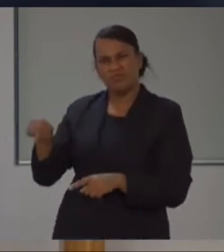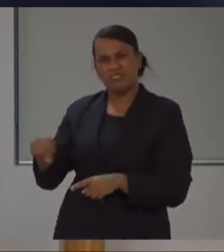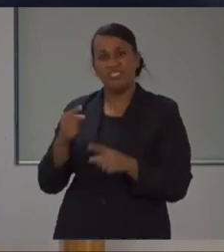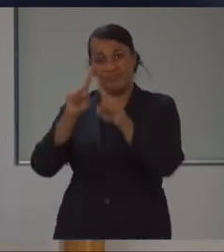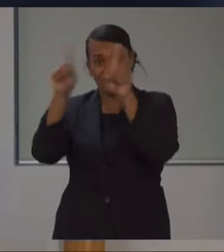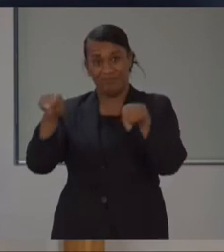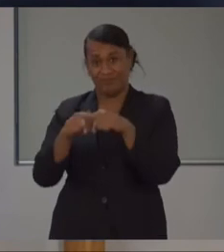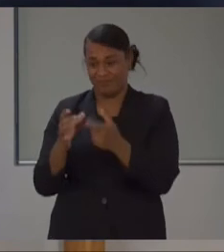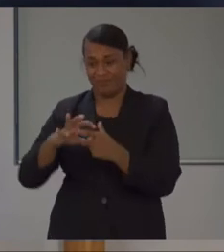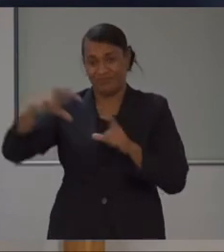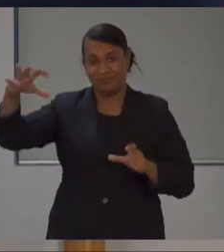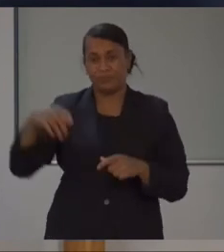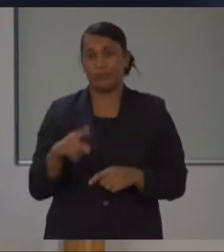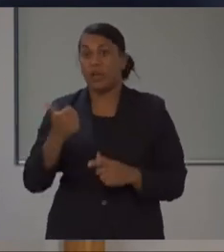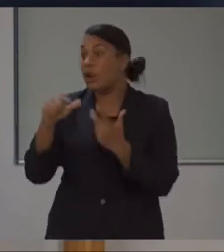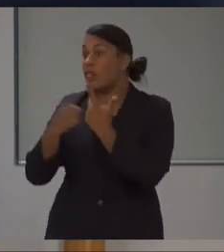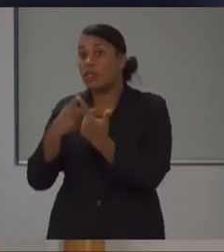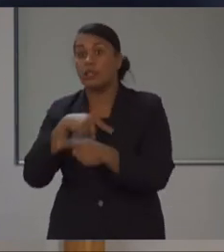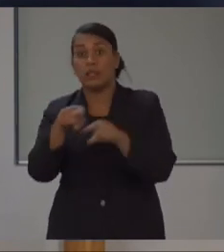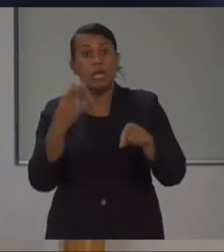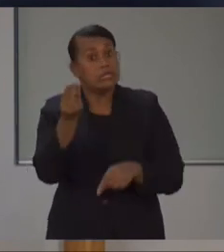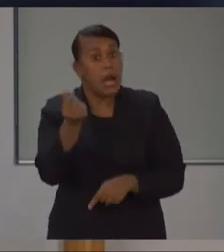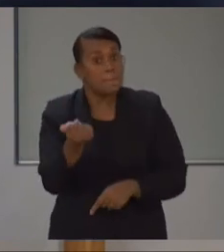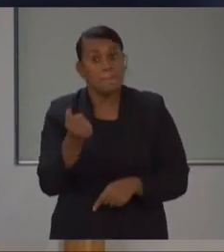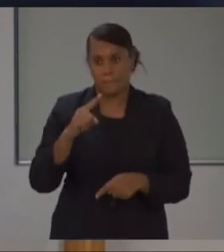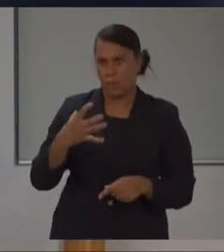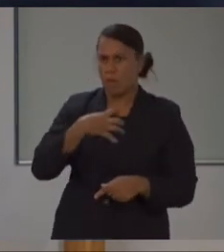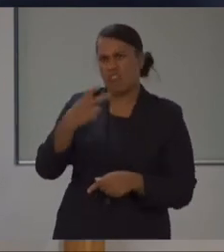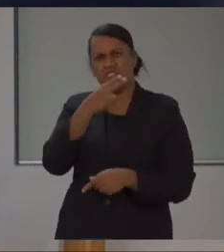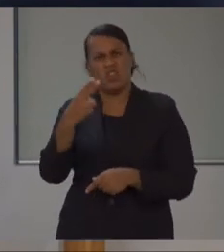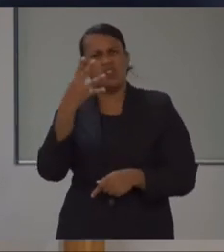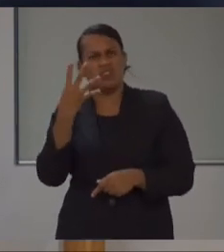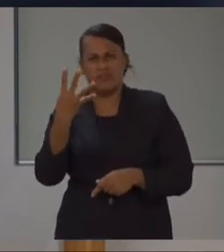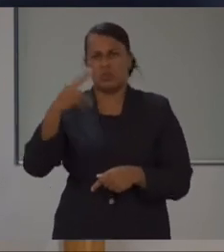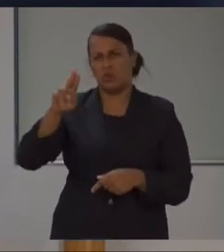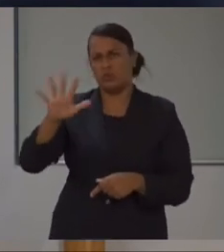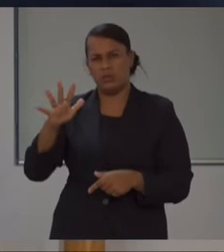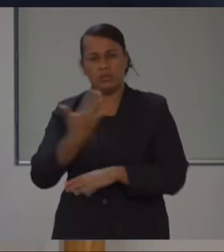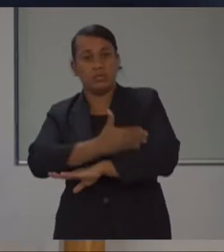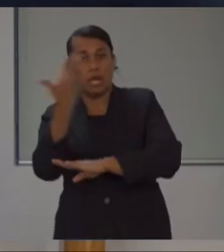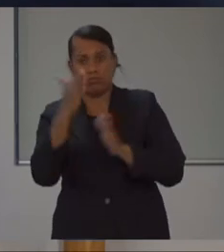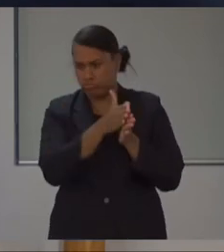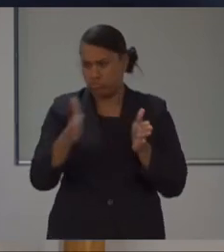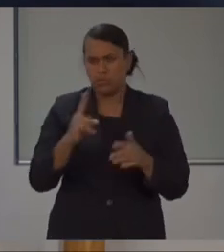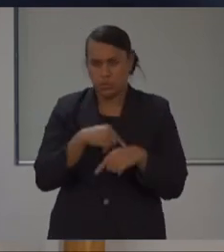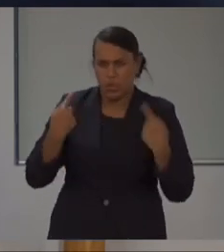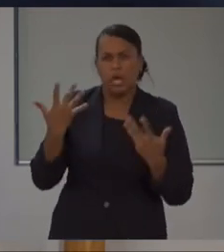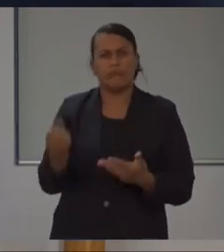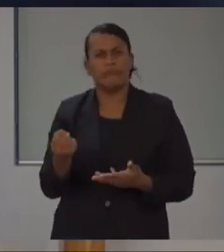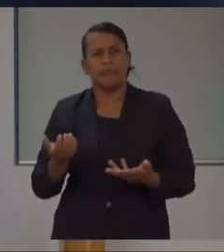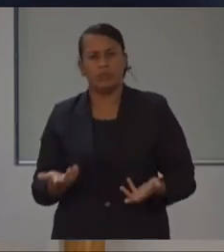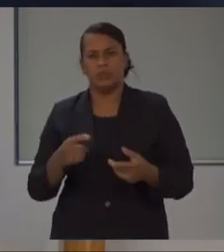still the disease. And it's now more than four to five days. I think it's now nearly the fifth day since we've had our last